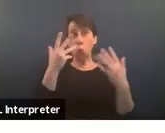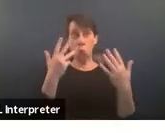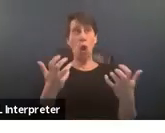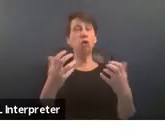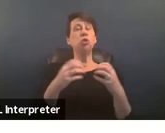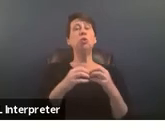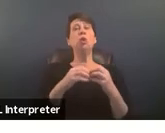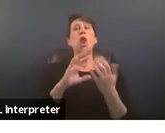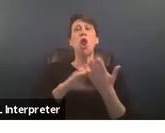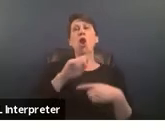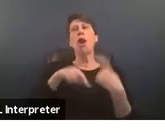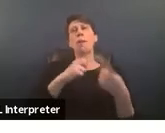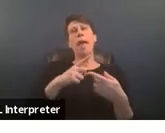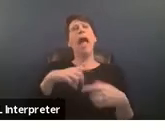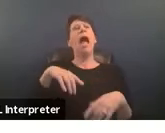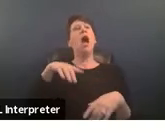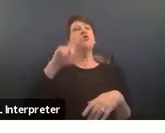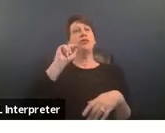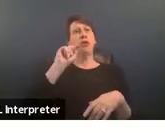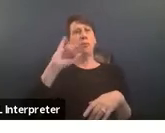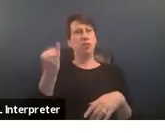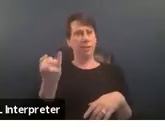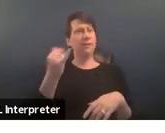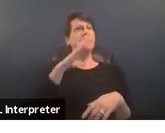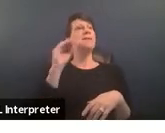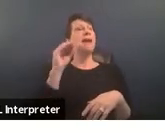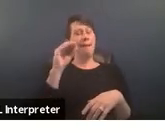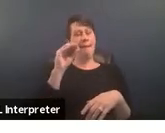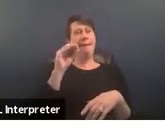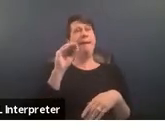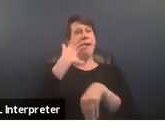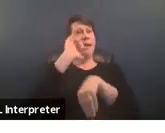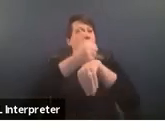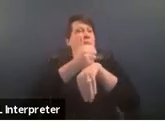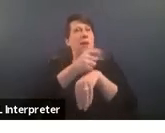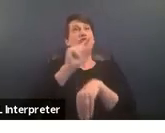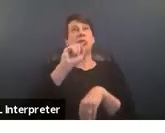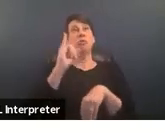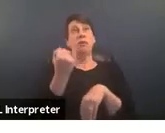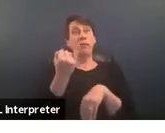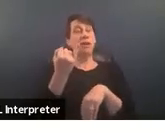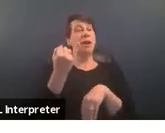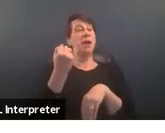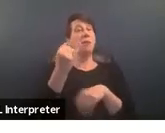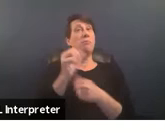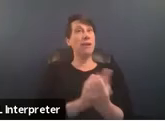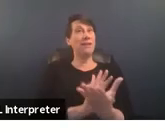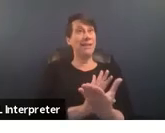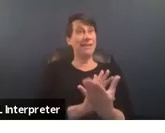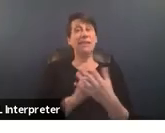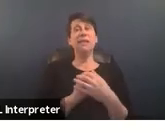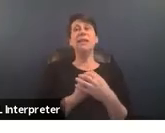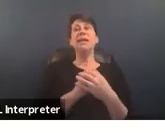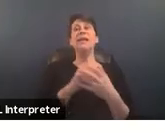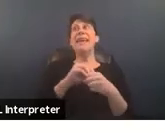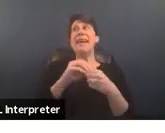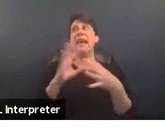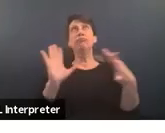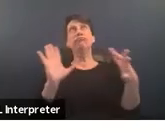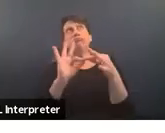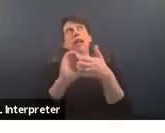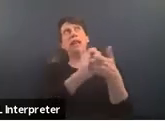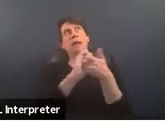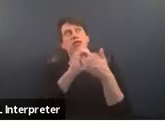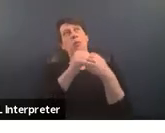learn about transformative justice and to begin to implement transformative justice practices in collaboration with